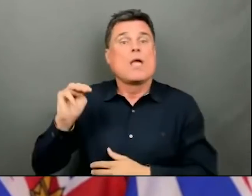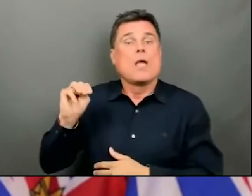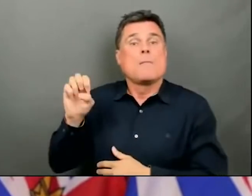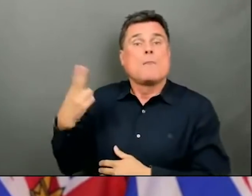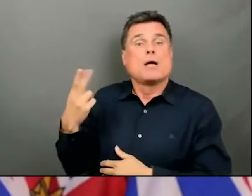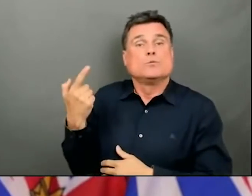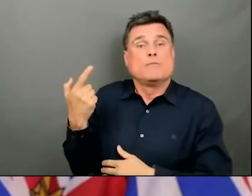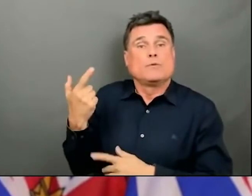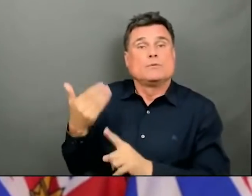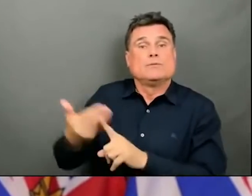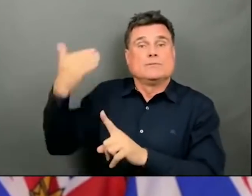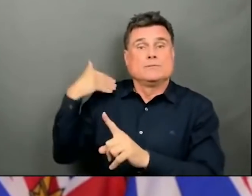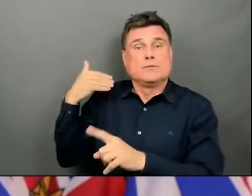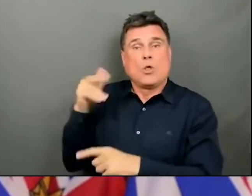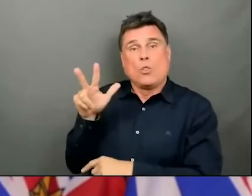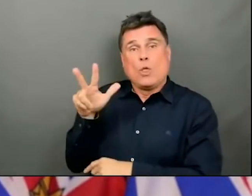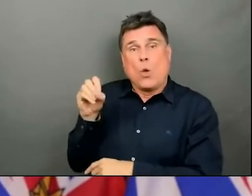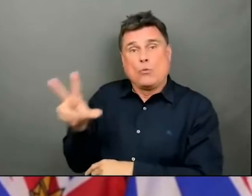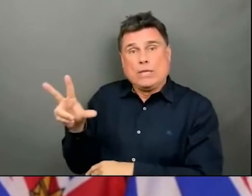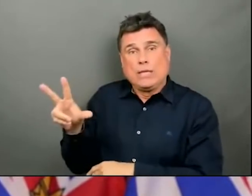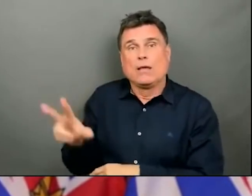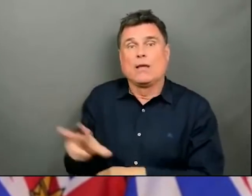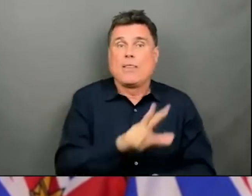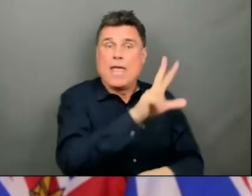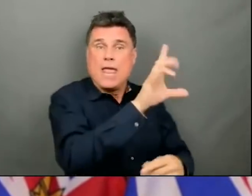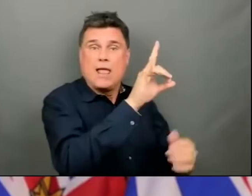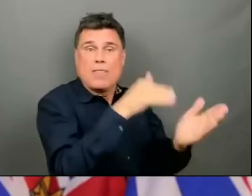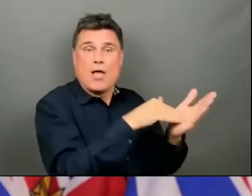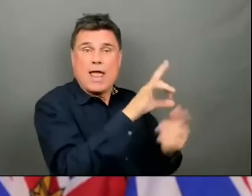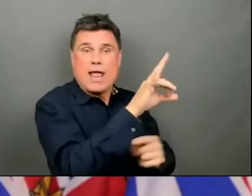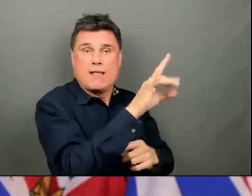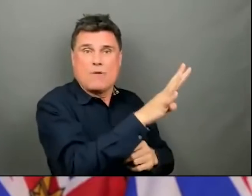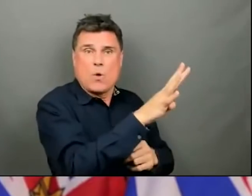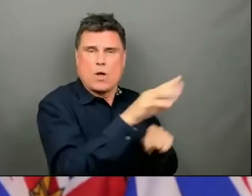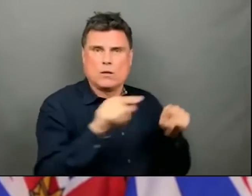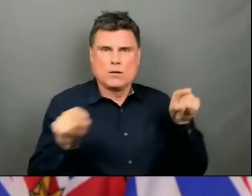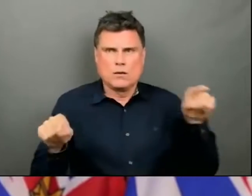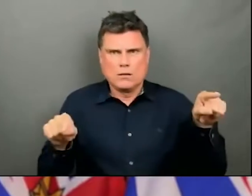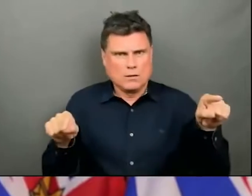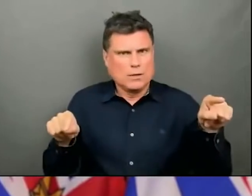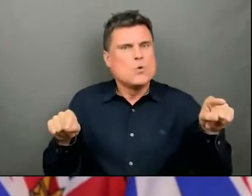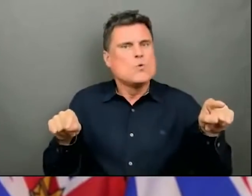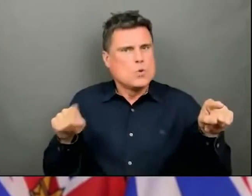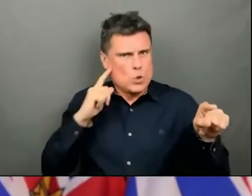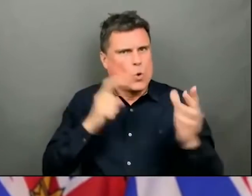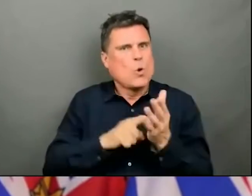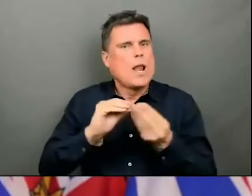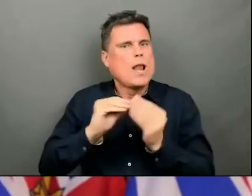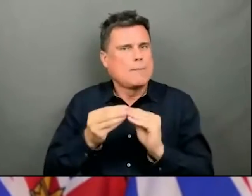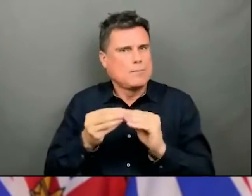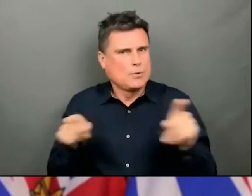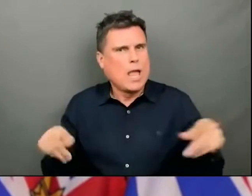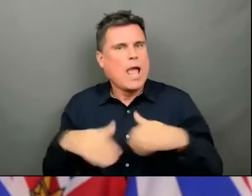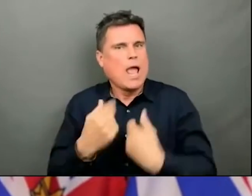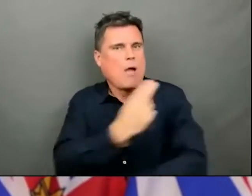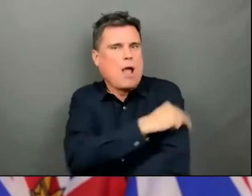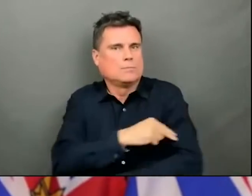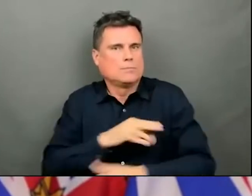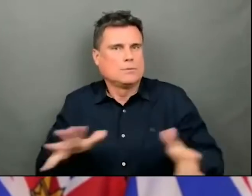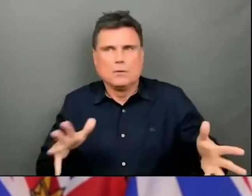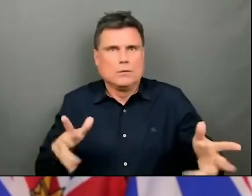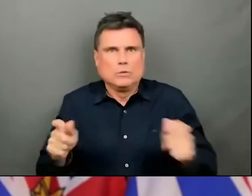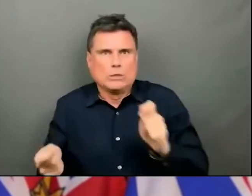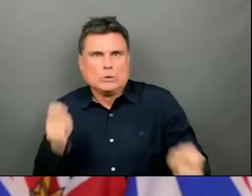reasons, and 8,084 for non-COVID reasons, showing the way our hospital system has adjusted. for the growth in COVID